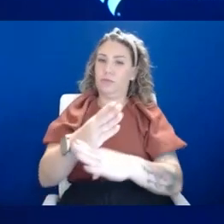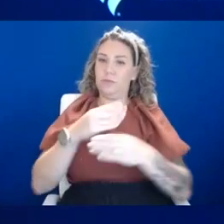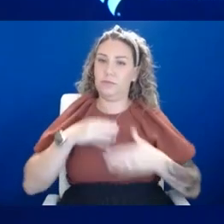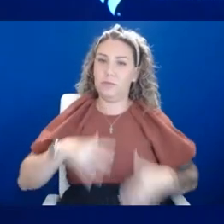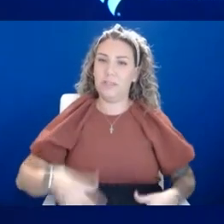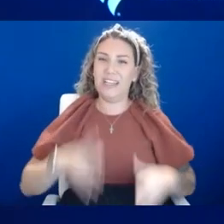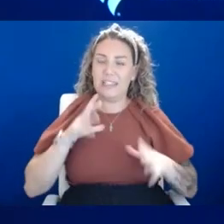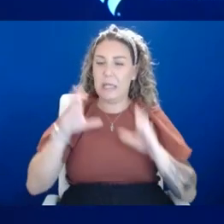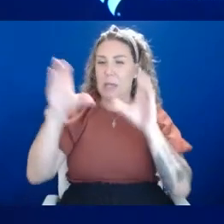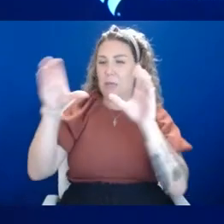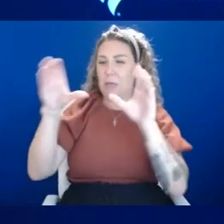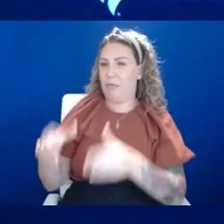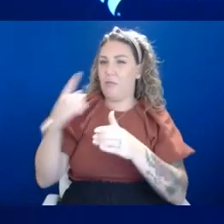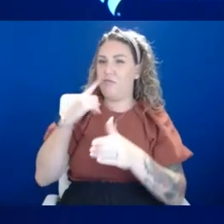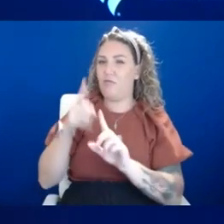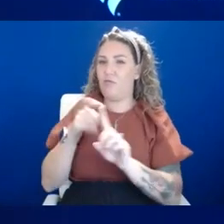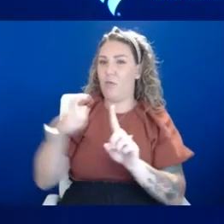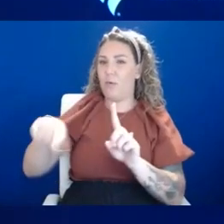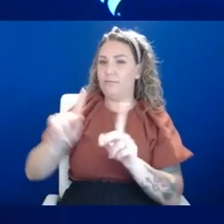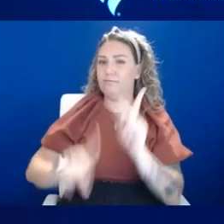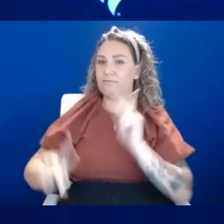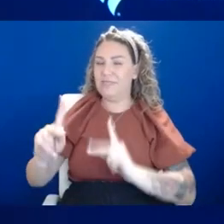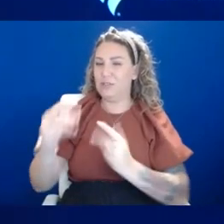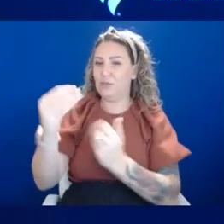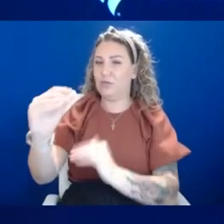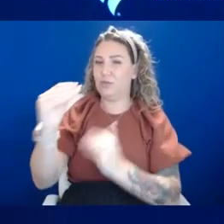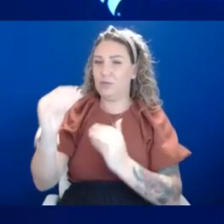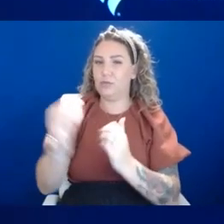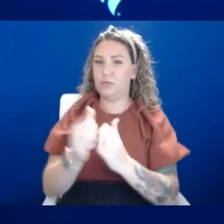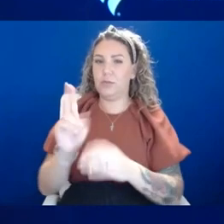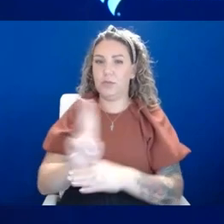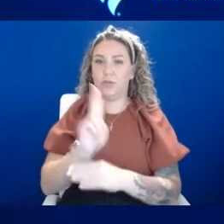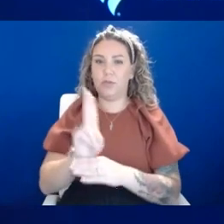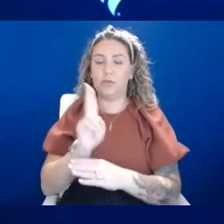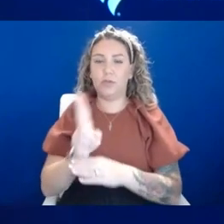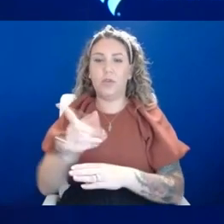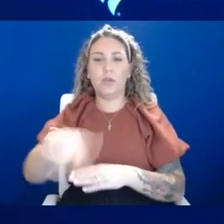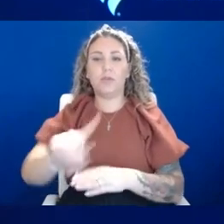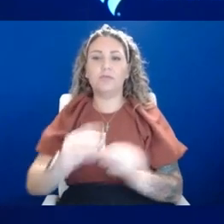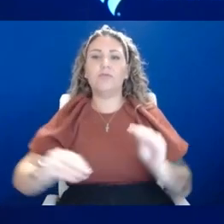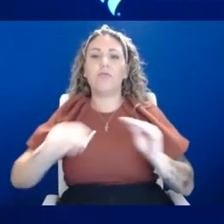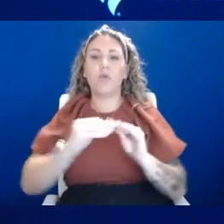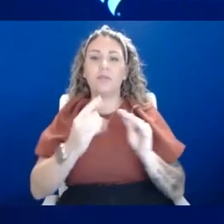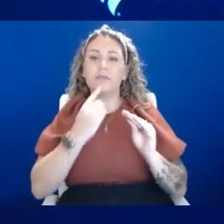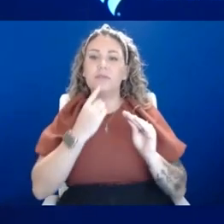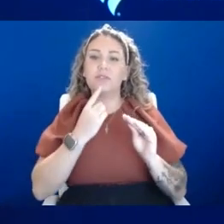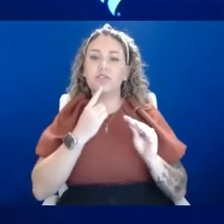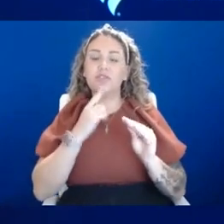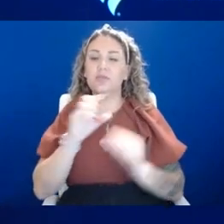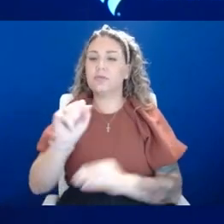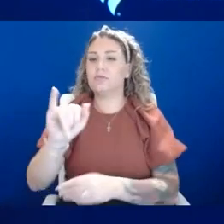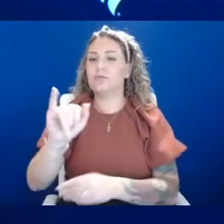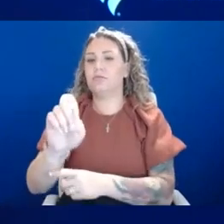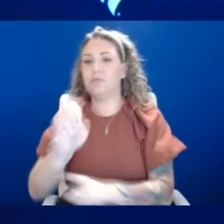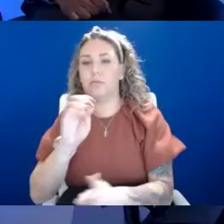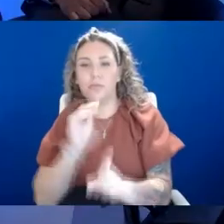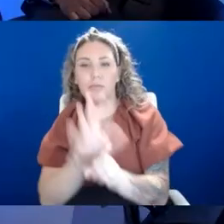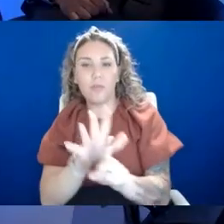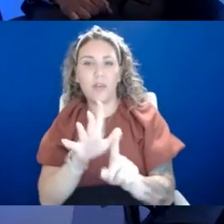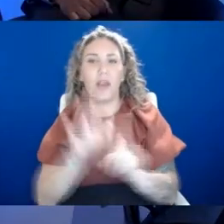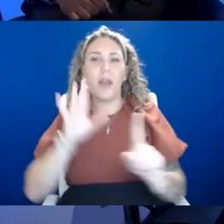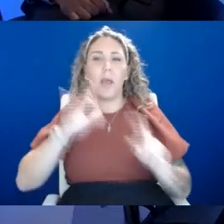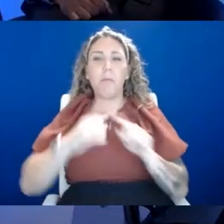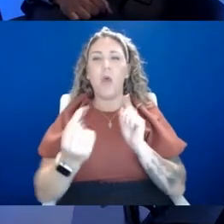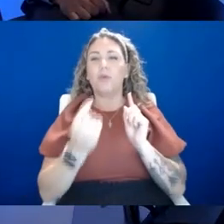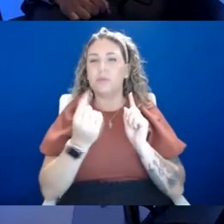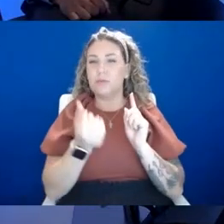Um, but that's why it's kind of restricted in its use is just because of some of the more serious side effects that can come from it as opposed to some oral medications. So compare